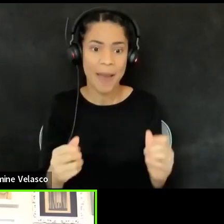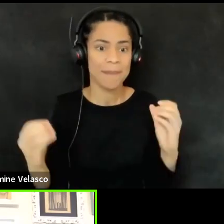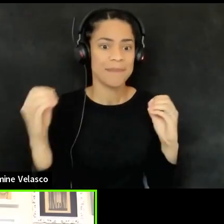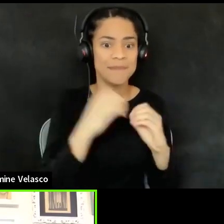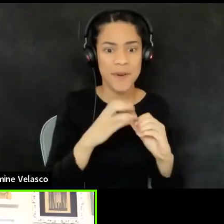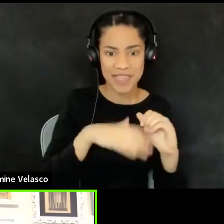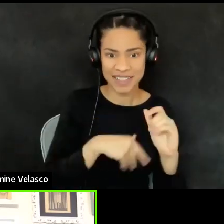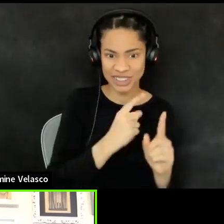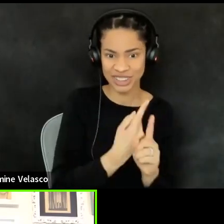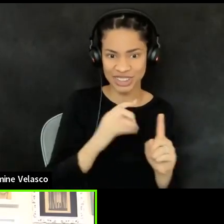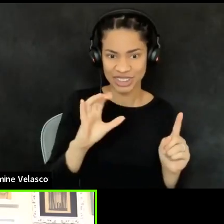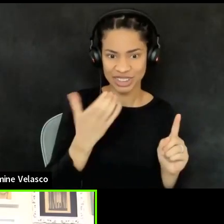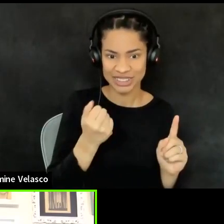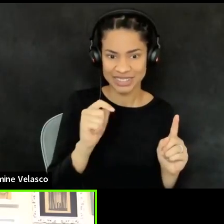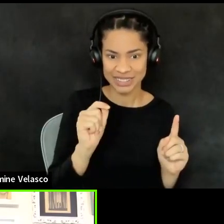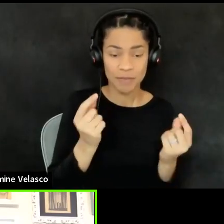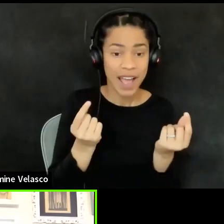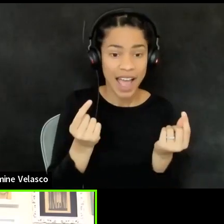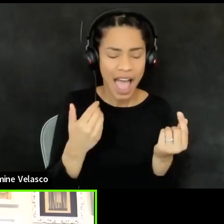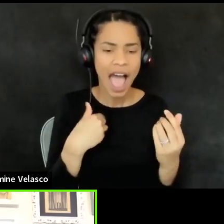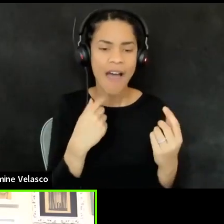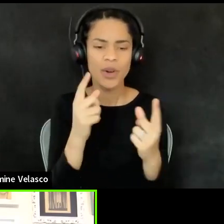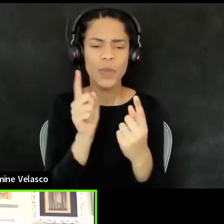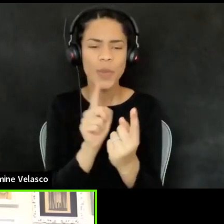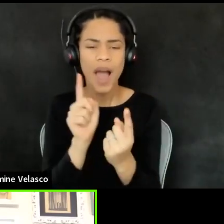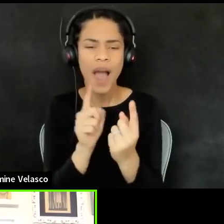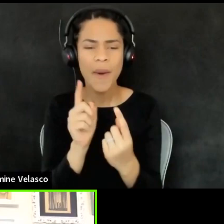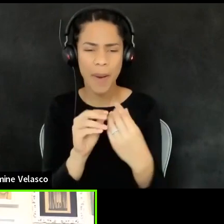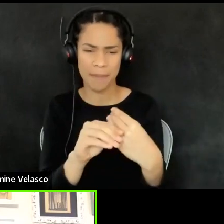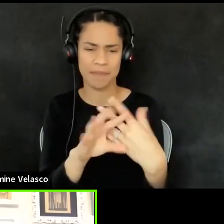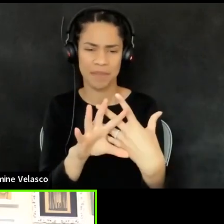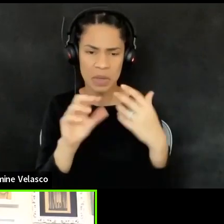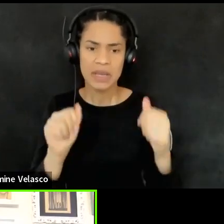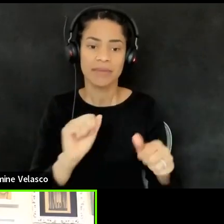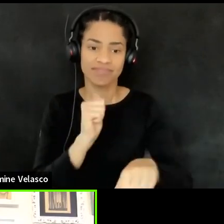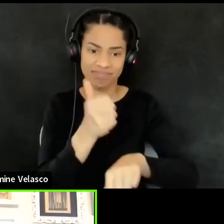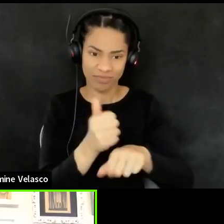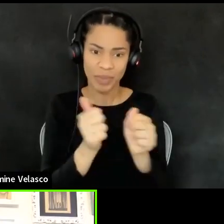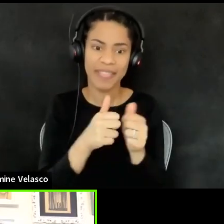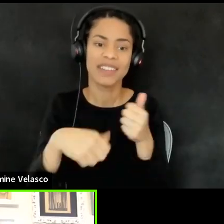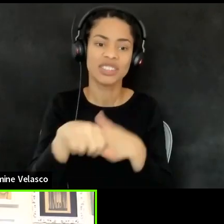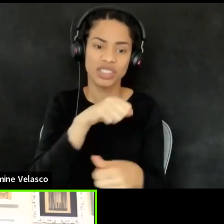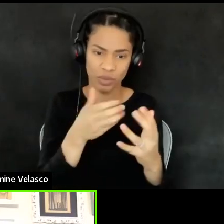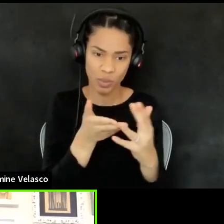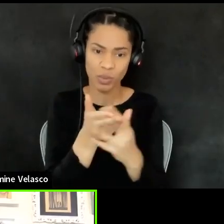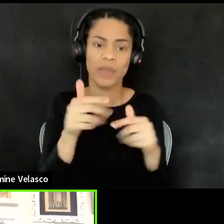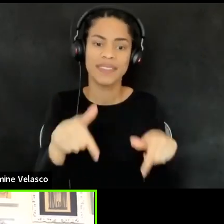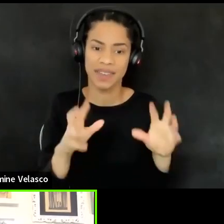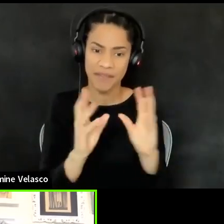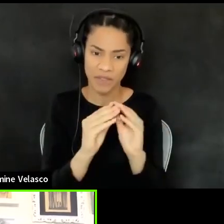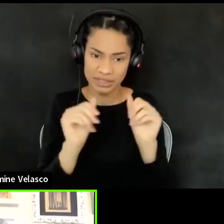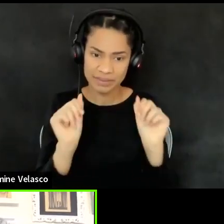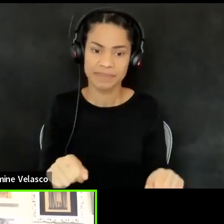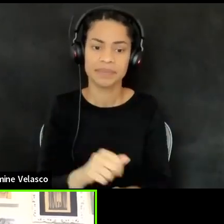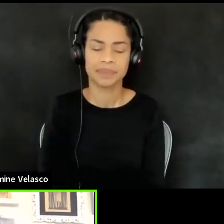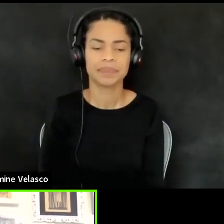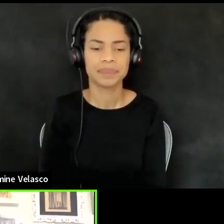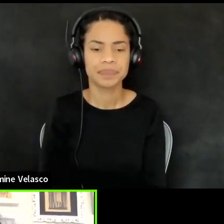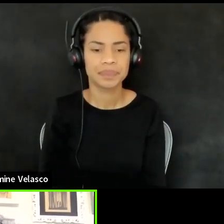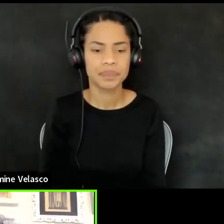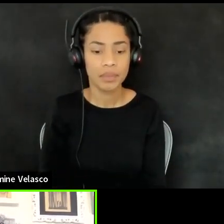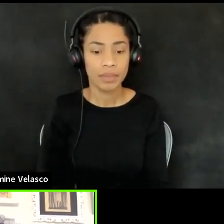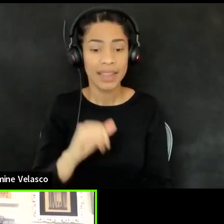with one on one video conversations that you can schedule with one another throughout the conference. Under the